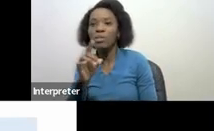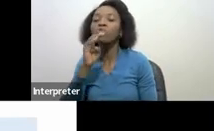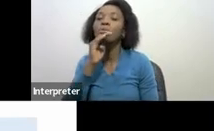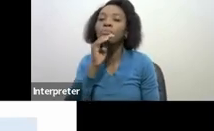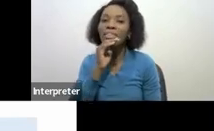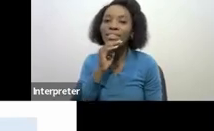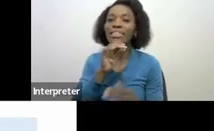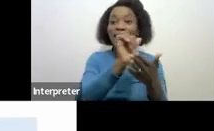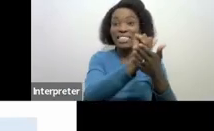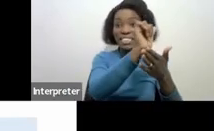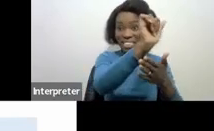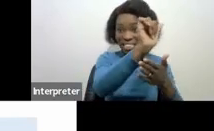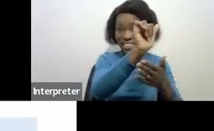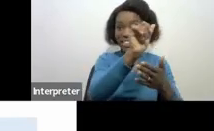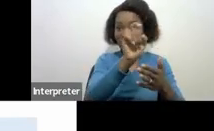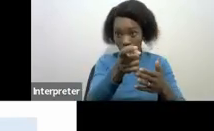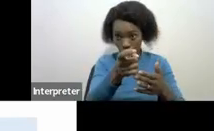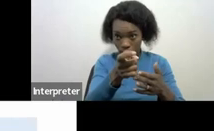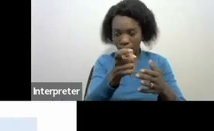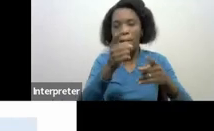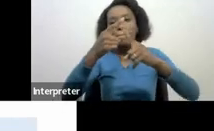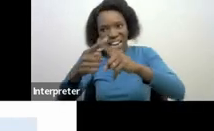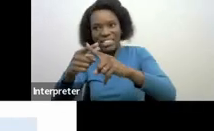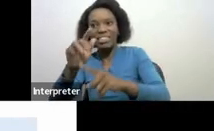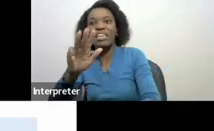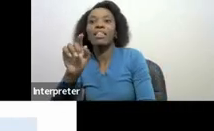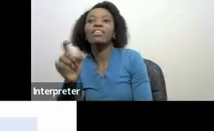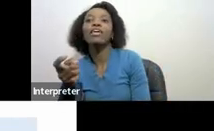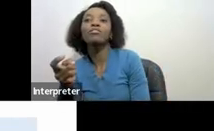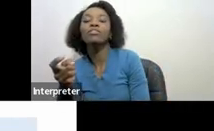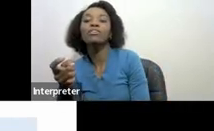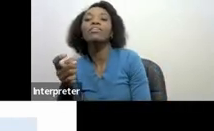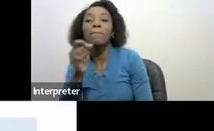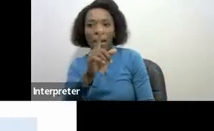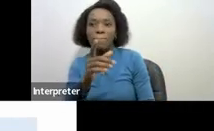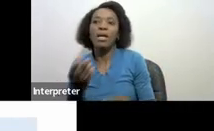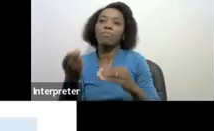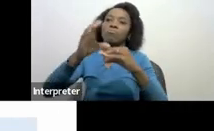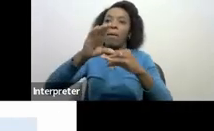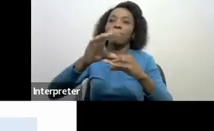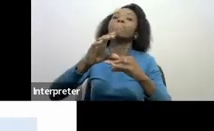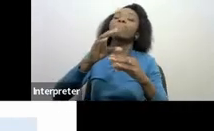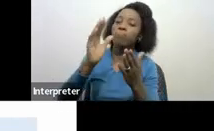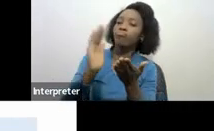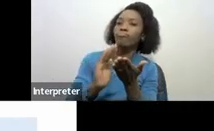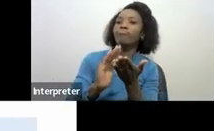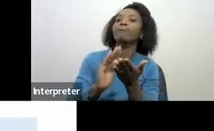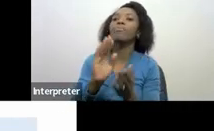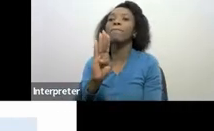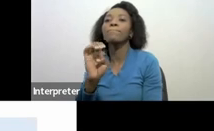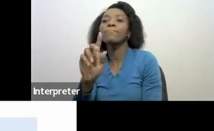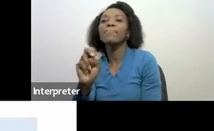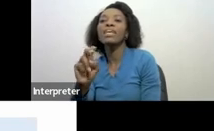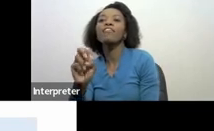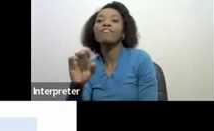,425 plus 9,000 which is the benefit and then on the age of